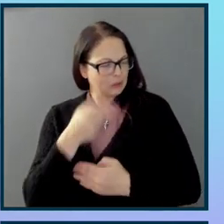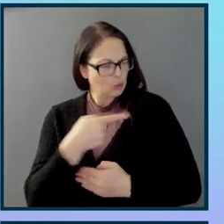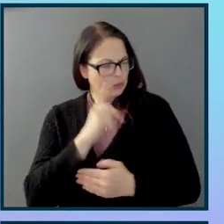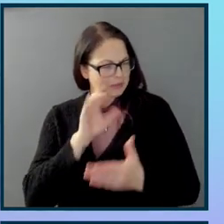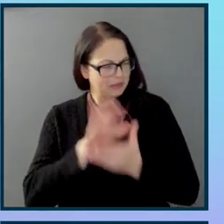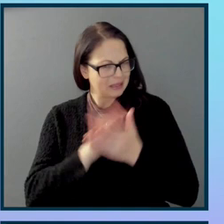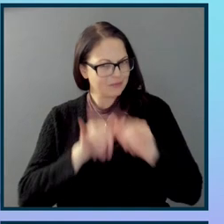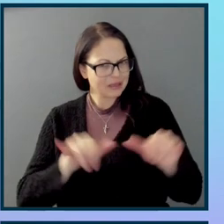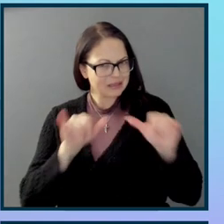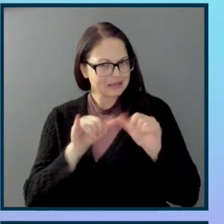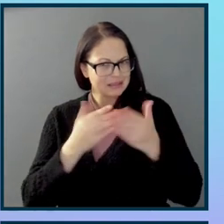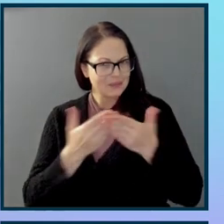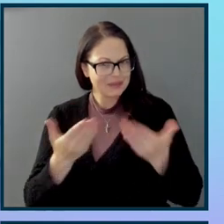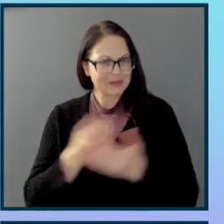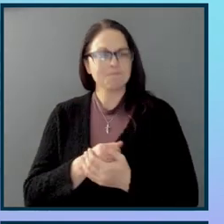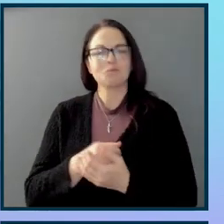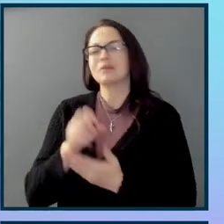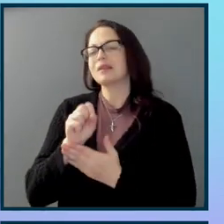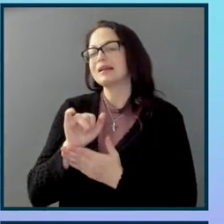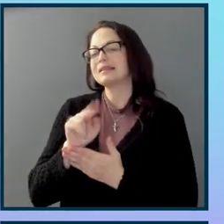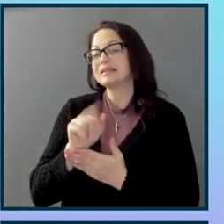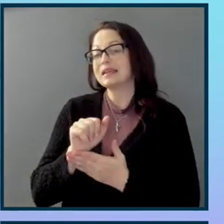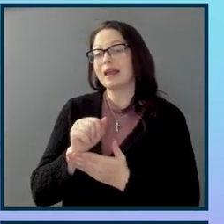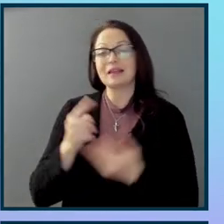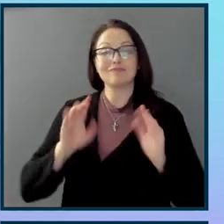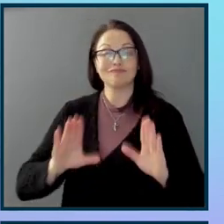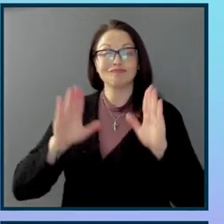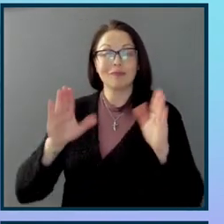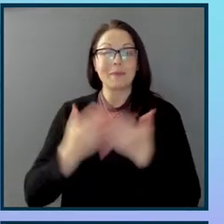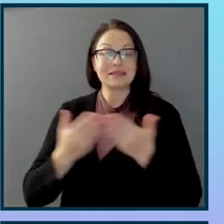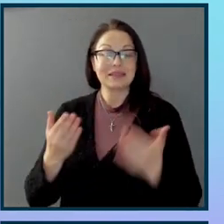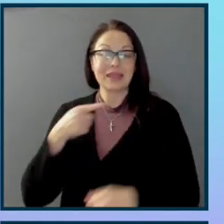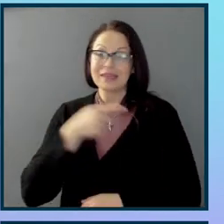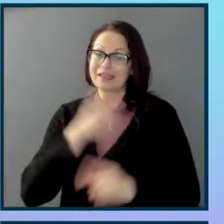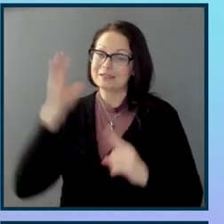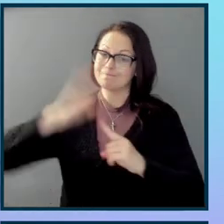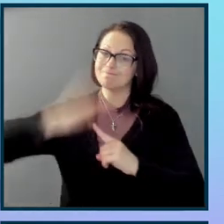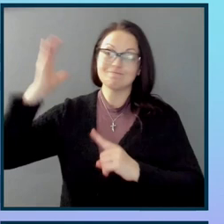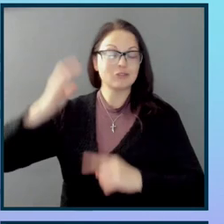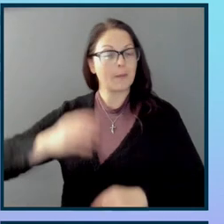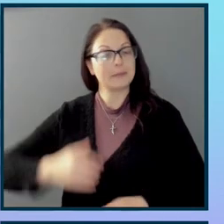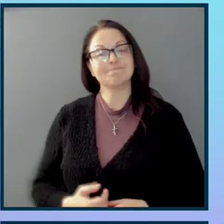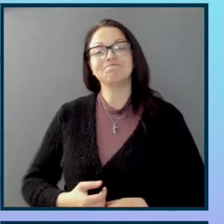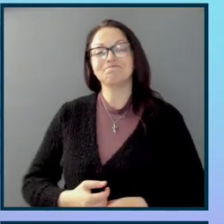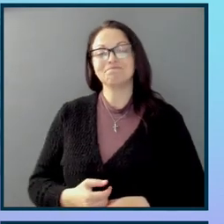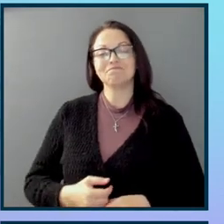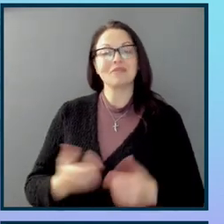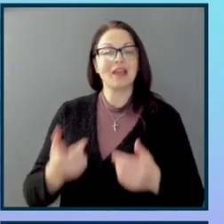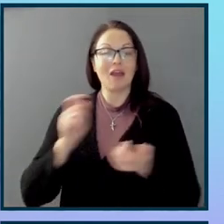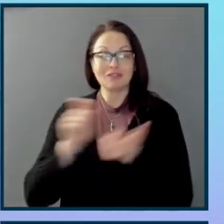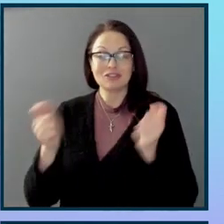Sina has done some amazing things and he really, truly is a champion of change. So if you want to vote for Sina,